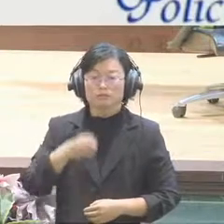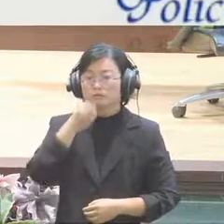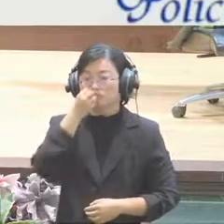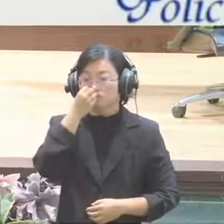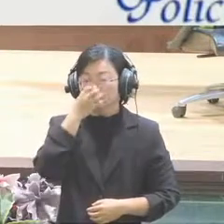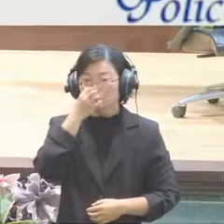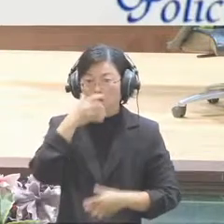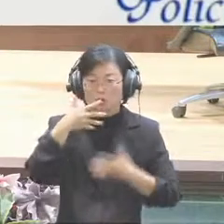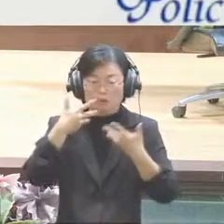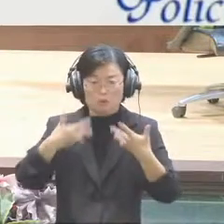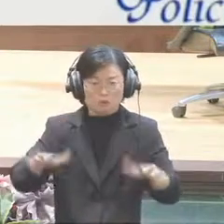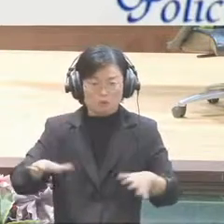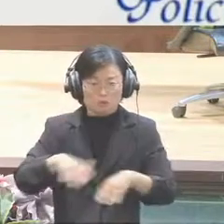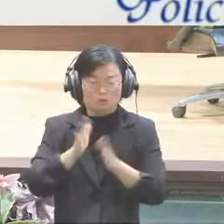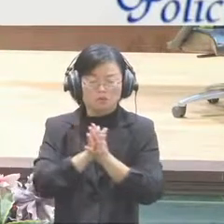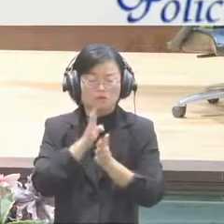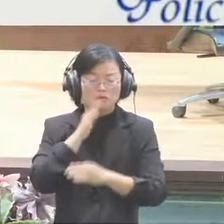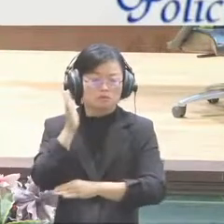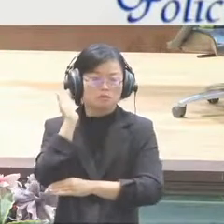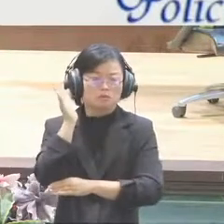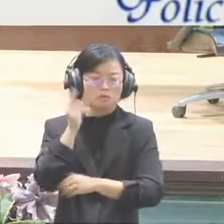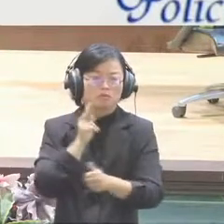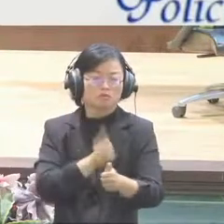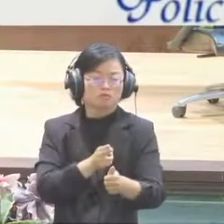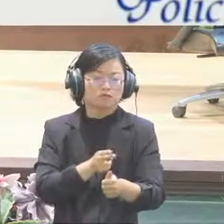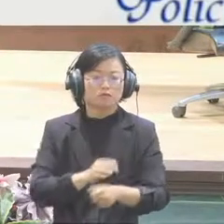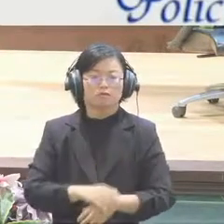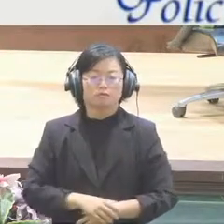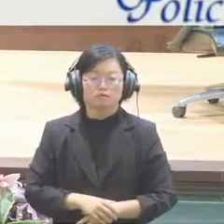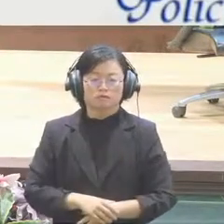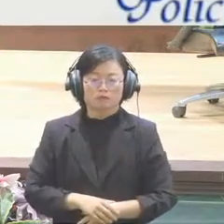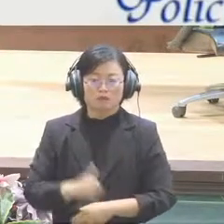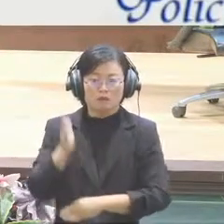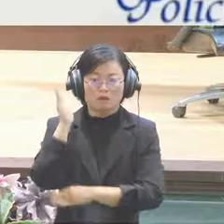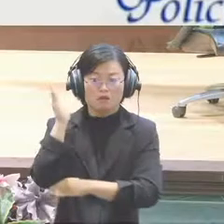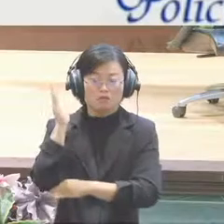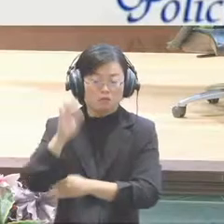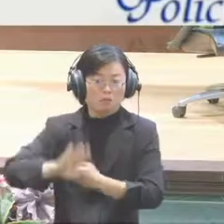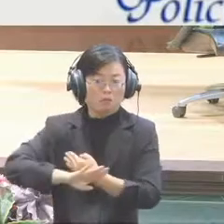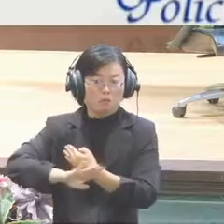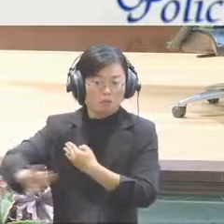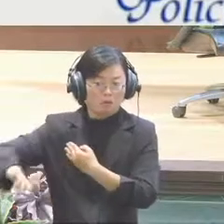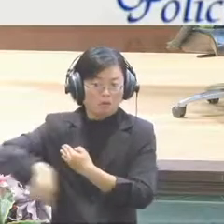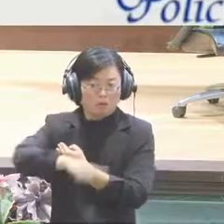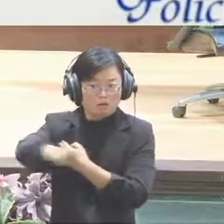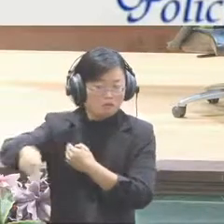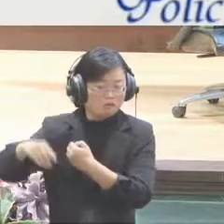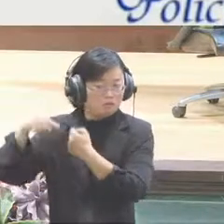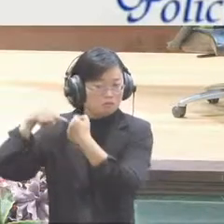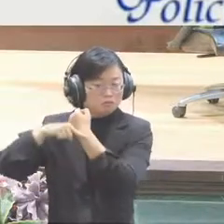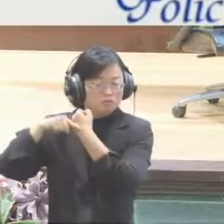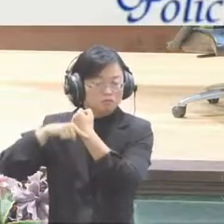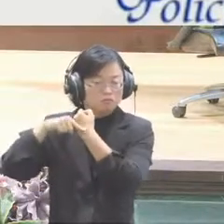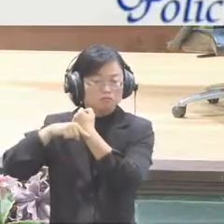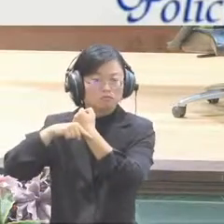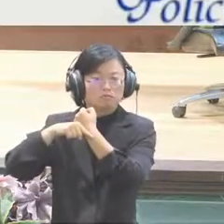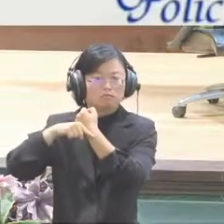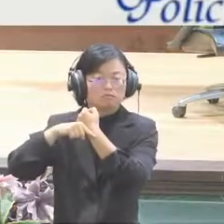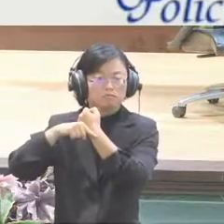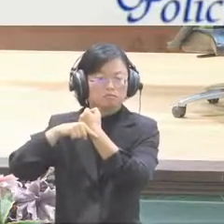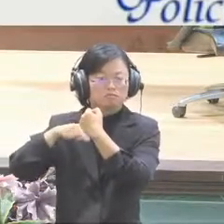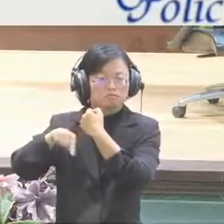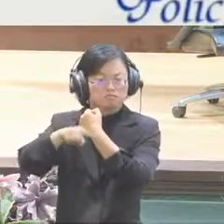course, they do a lot of policy research outside the government, but they generally are toting the government line or supporting government policy directions.